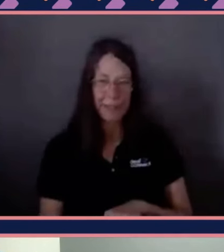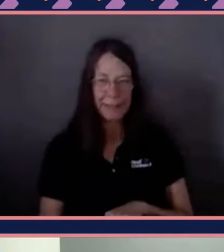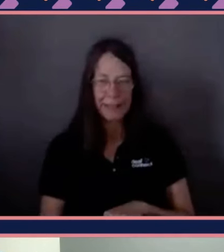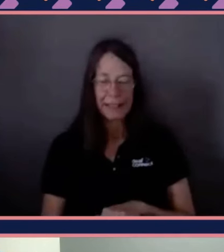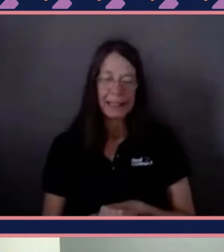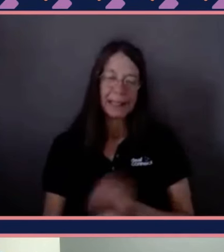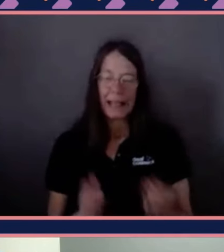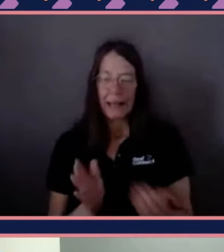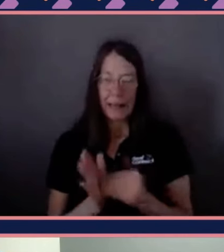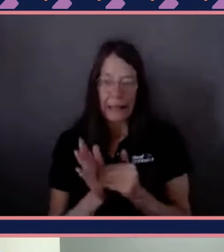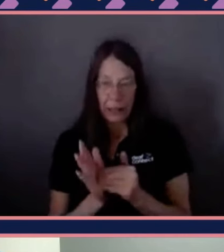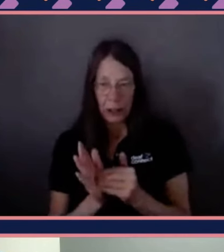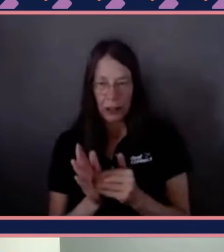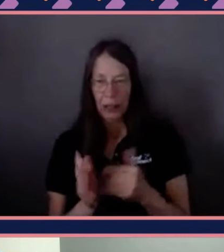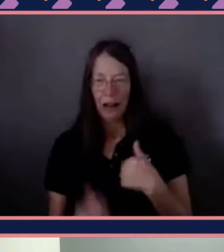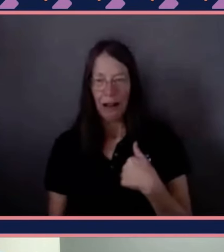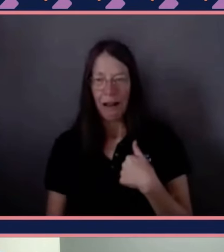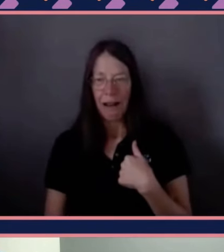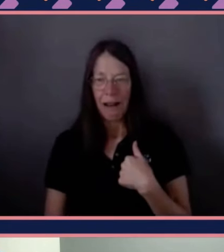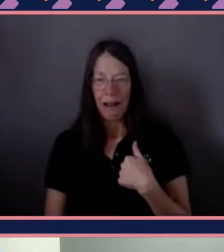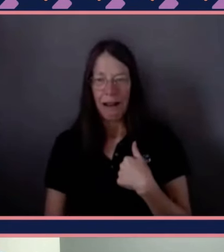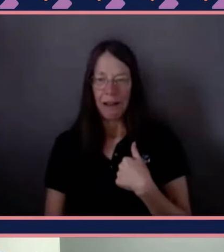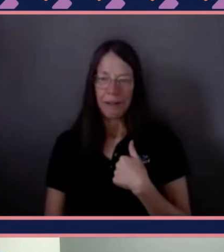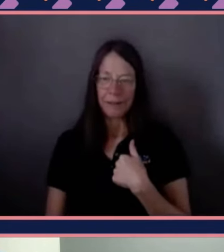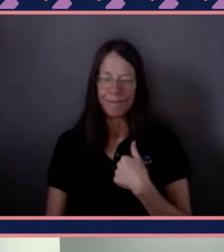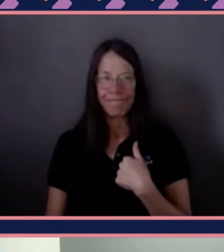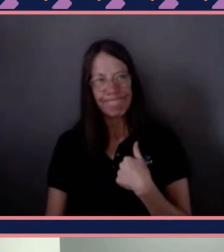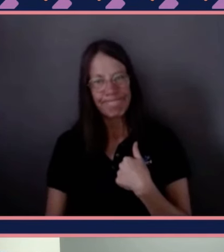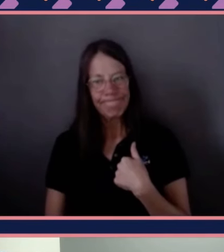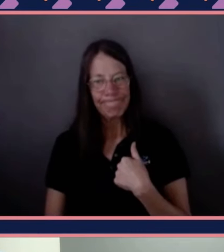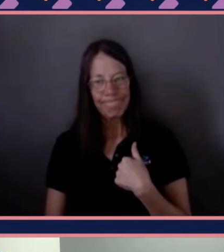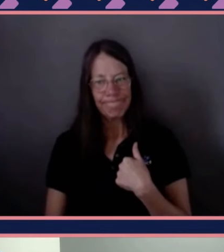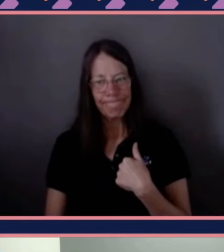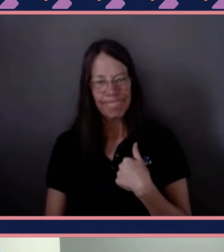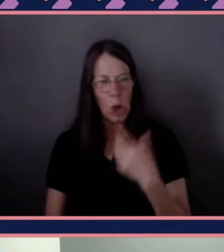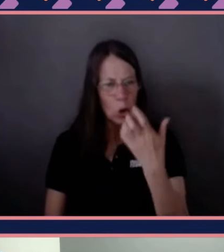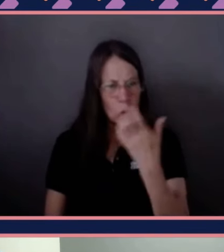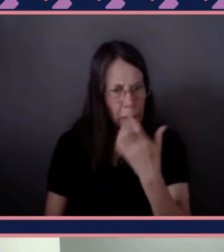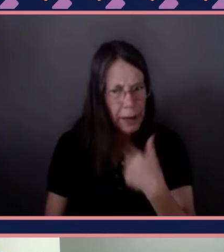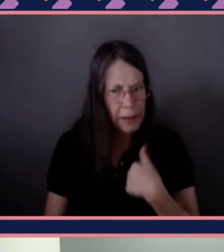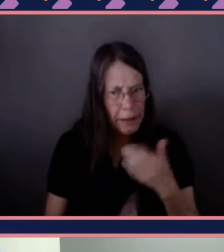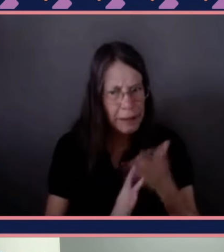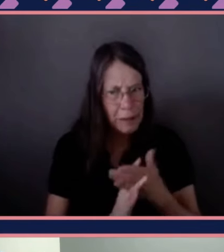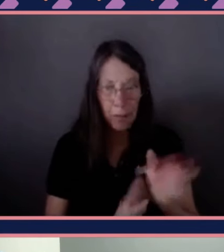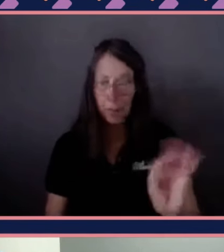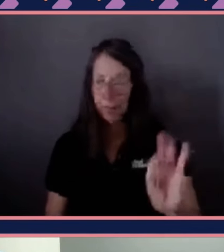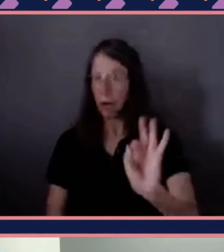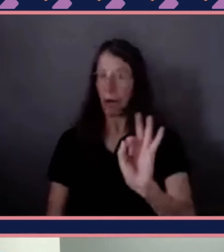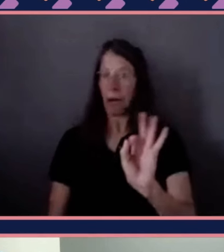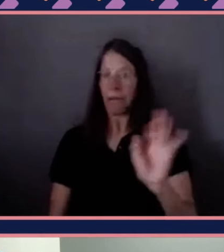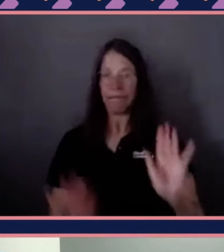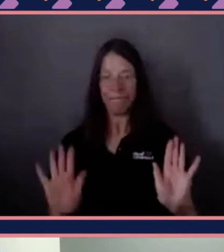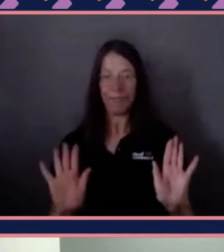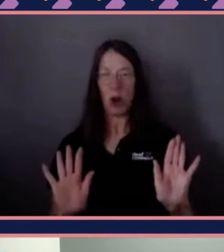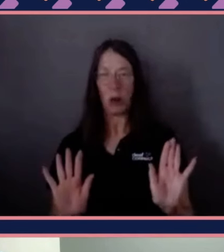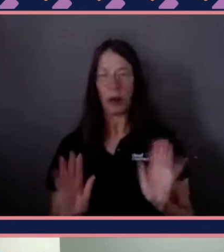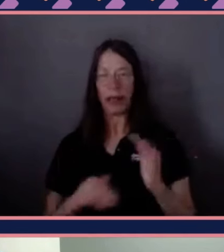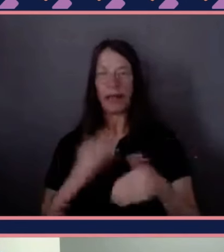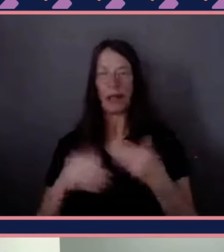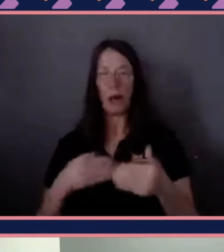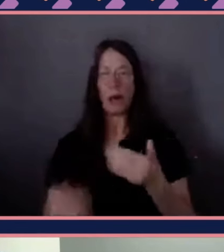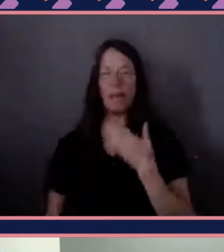I just was, oh, Sarah, sorry, you were going to say something. No, no, no, no, no, by all means continue. Thank you, Julie.